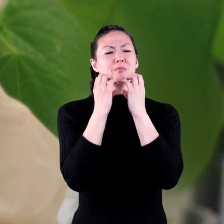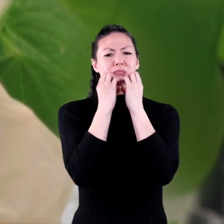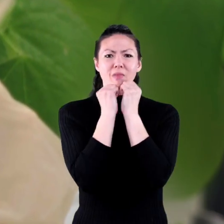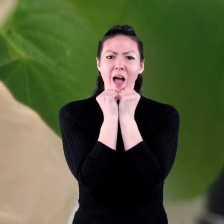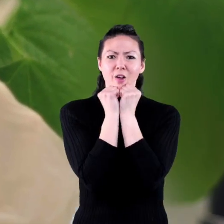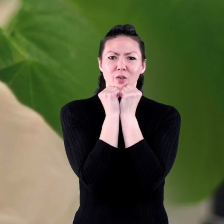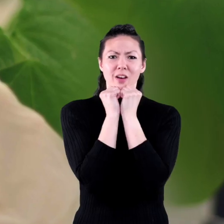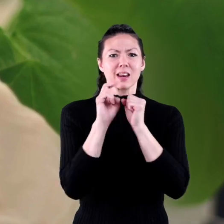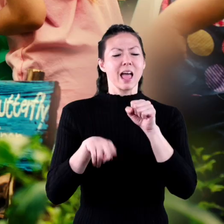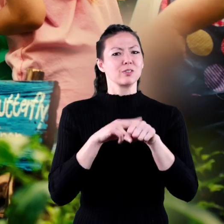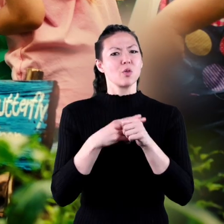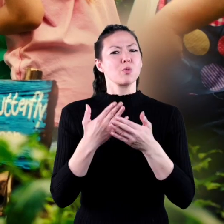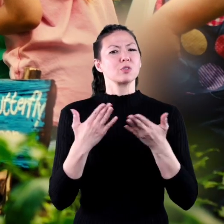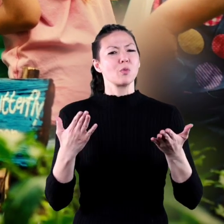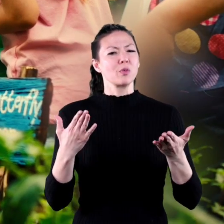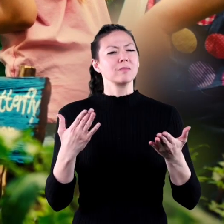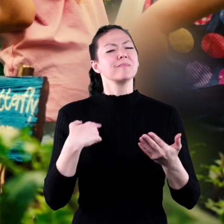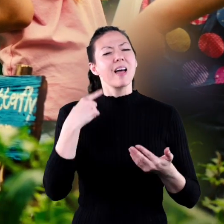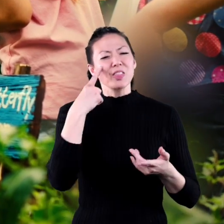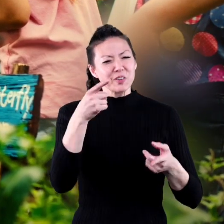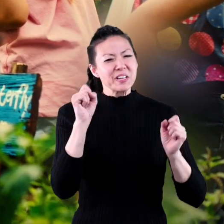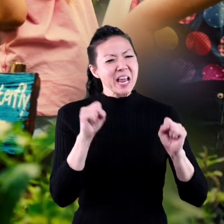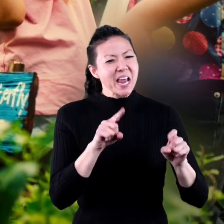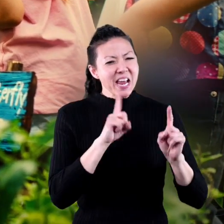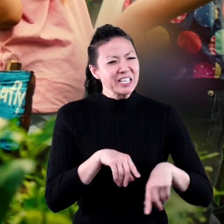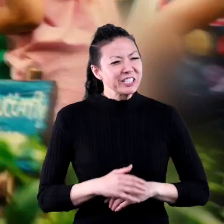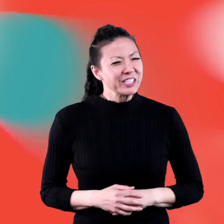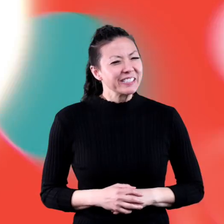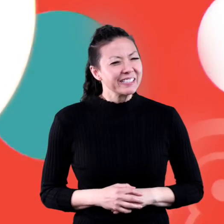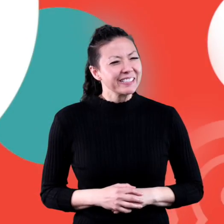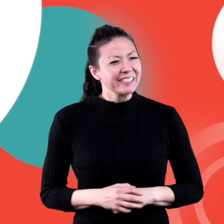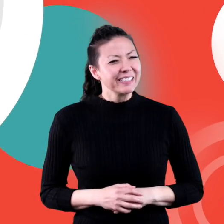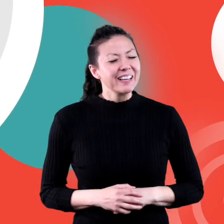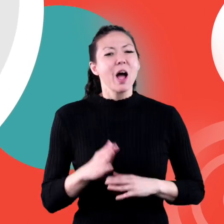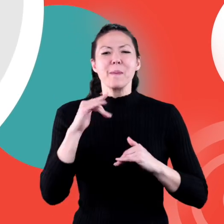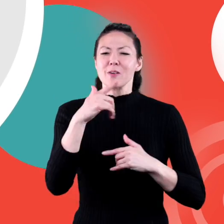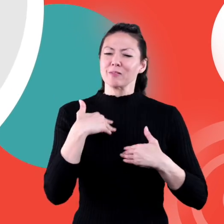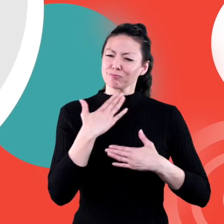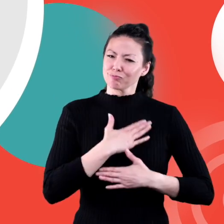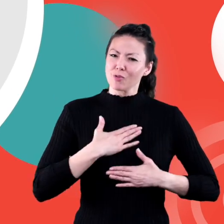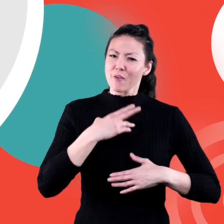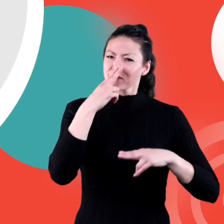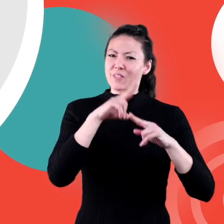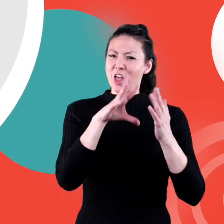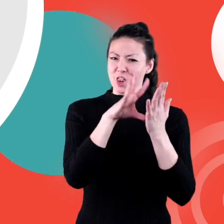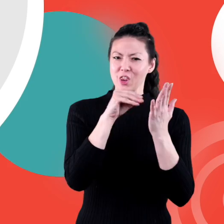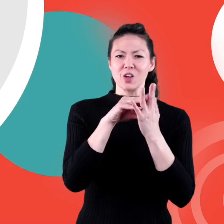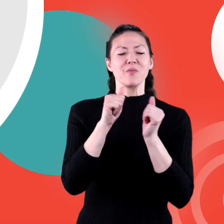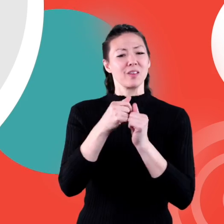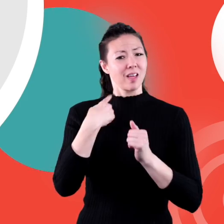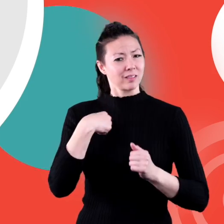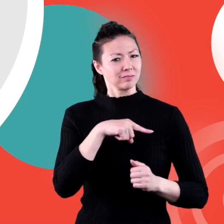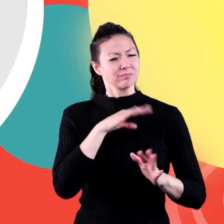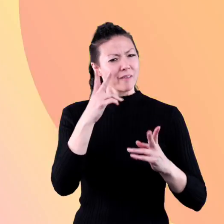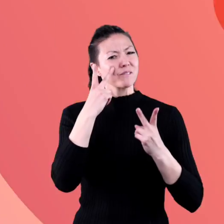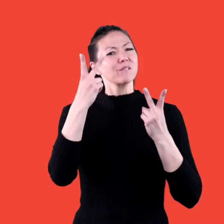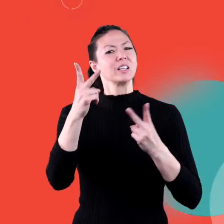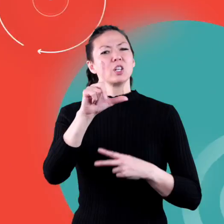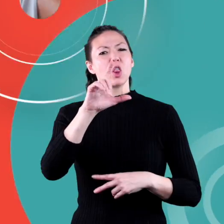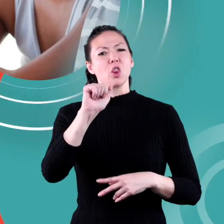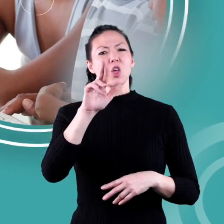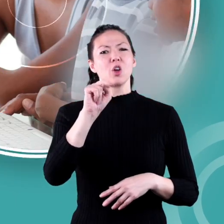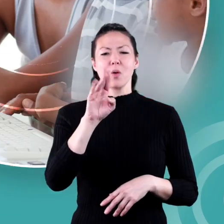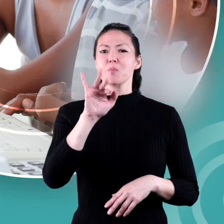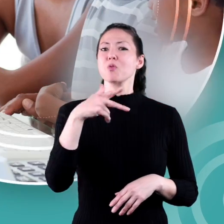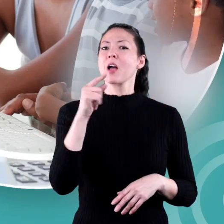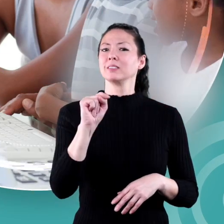resources? I think you can. Hope you had fun learning with us. Visit us at